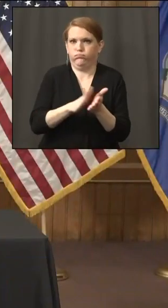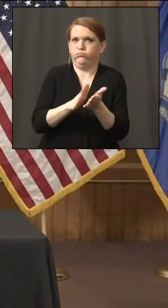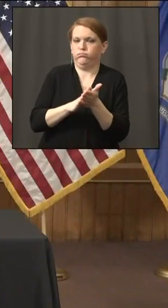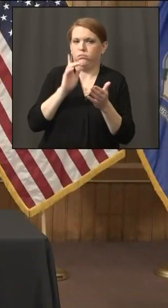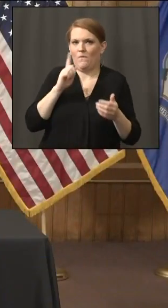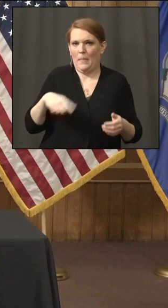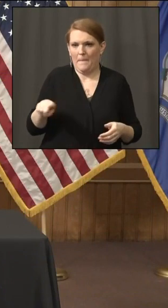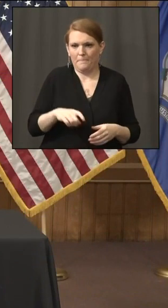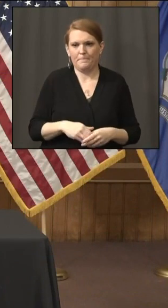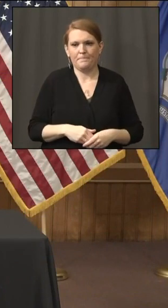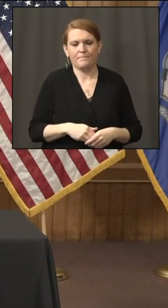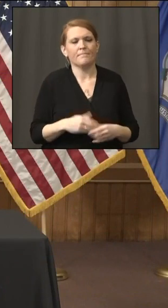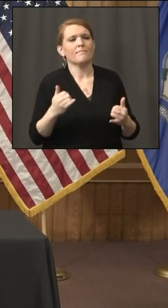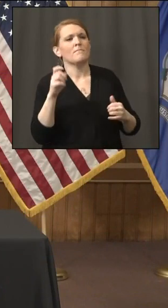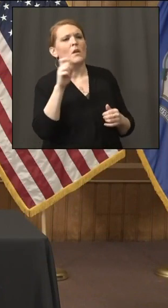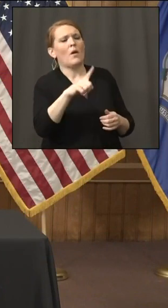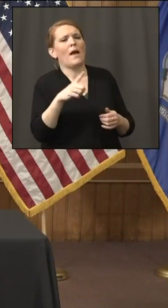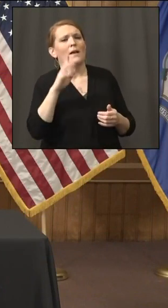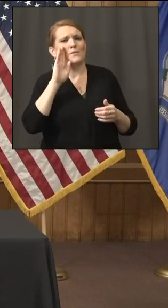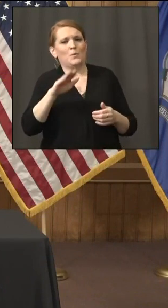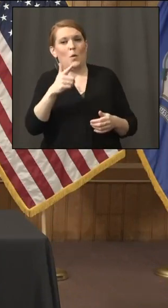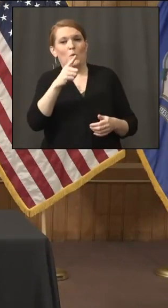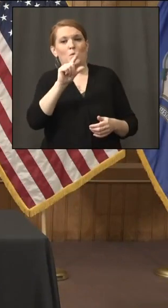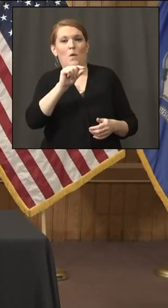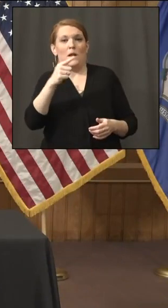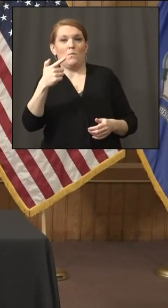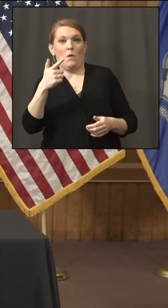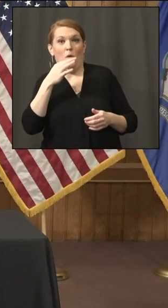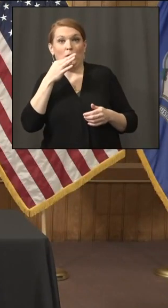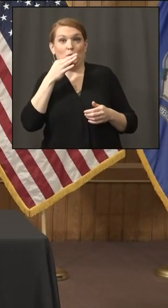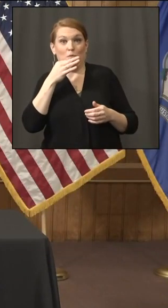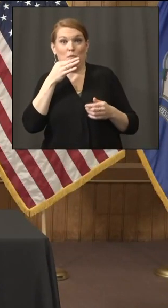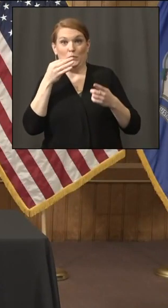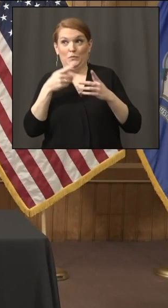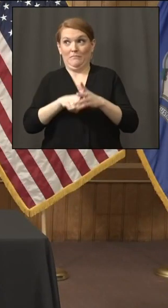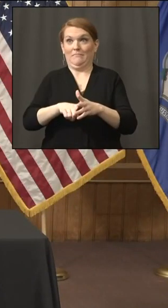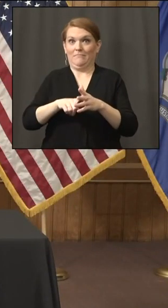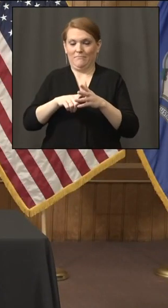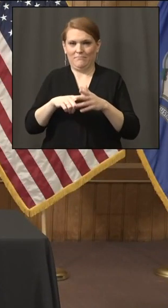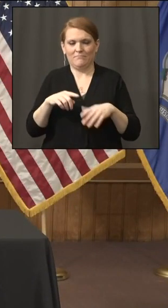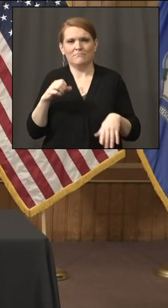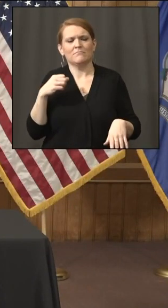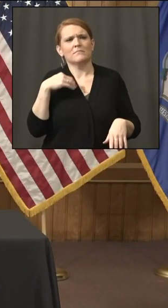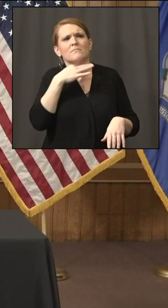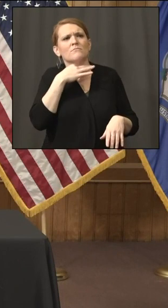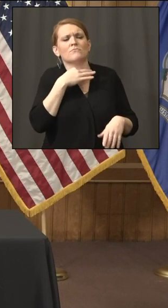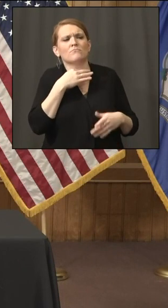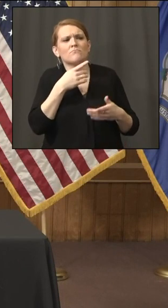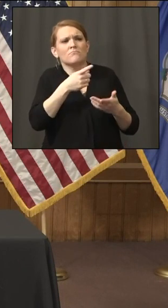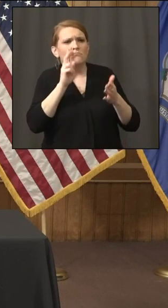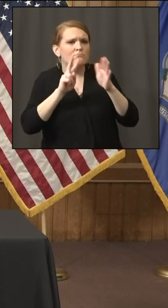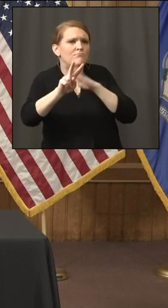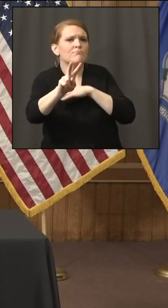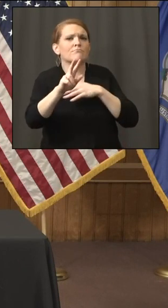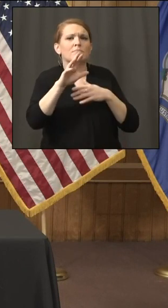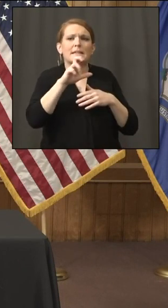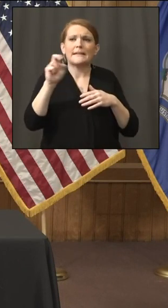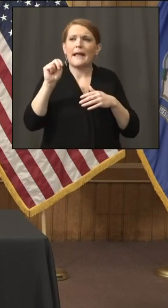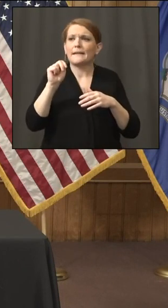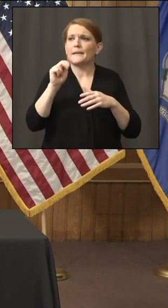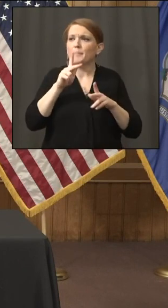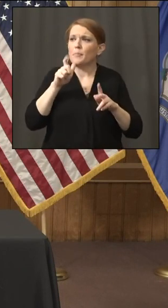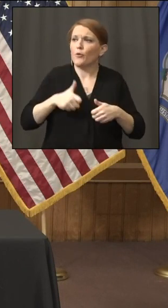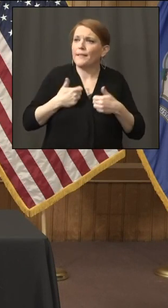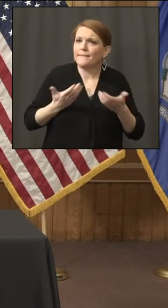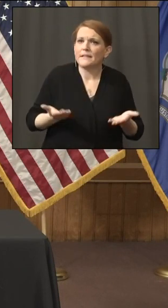with 2021 approaching, I was just wondering if you could talk a bit about, you know, what Connecticut residents and business owners can expect from